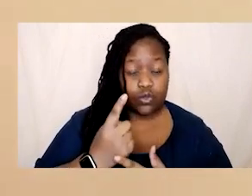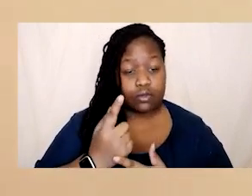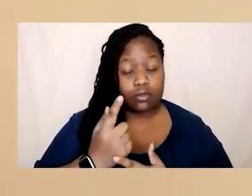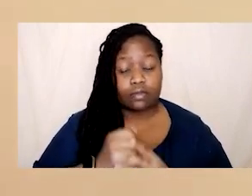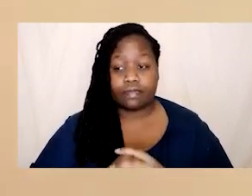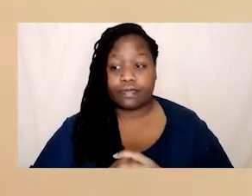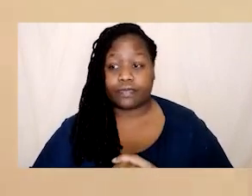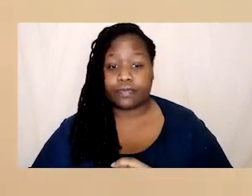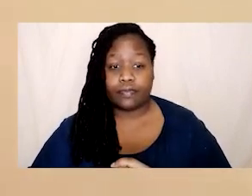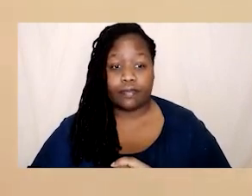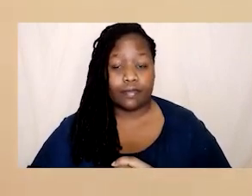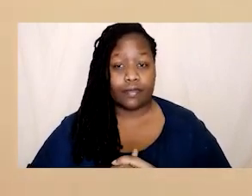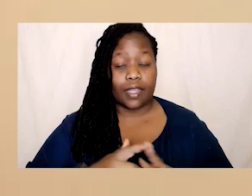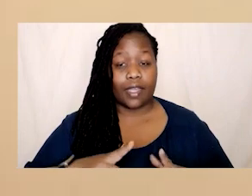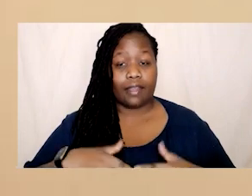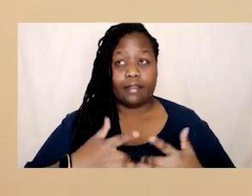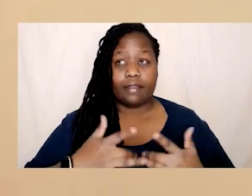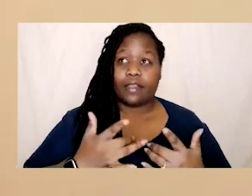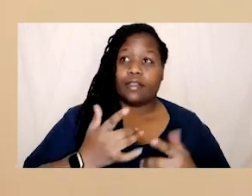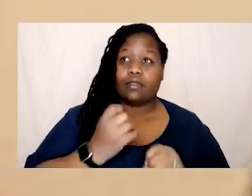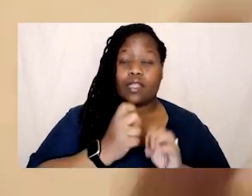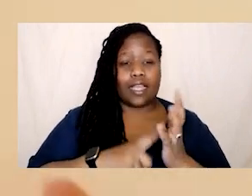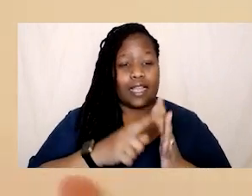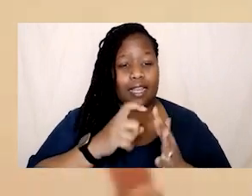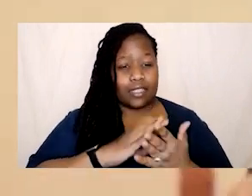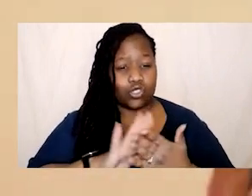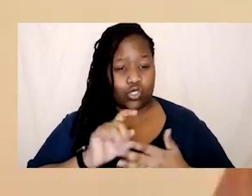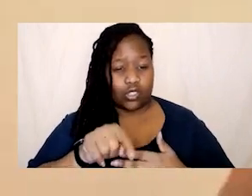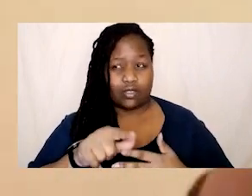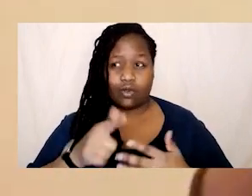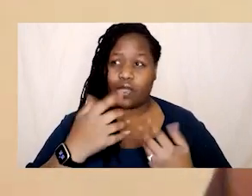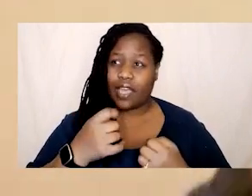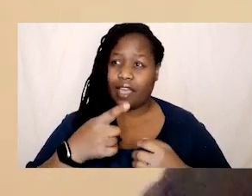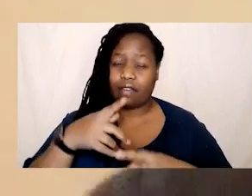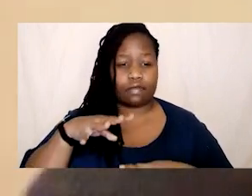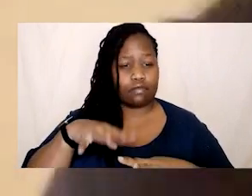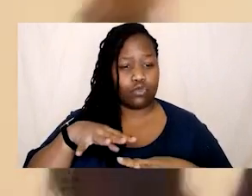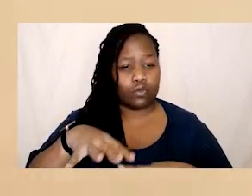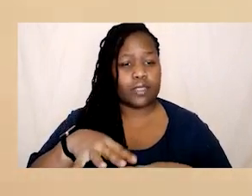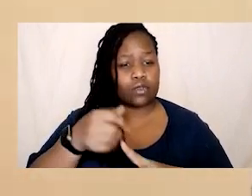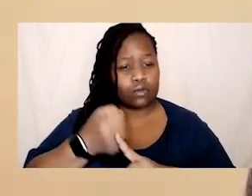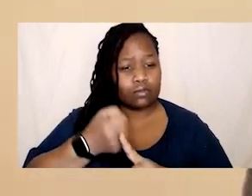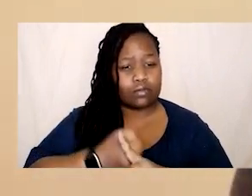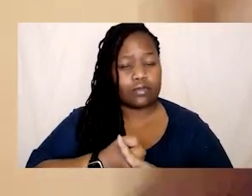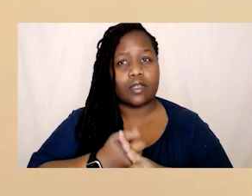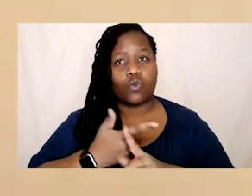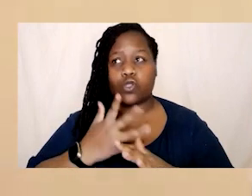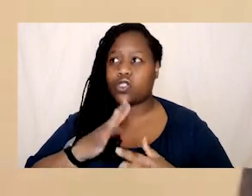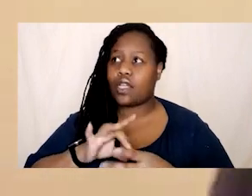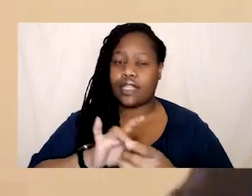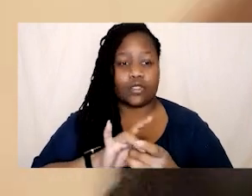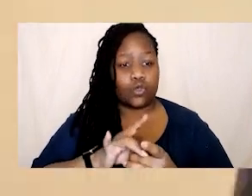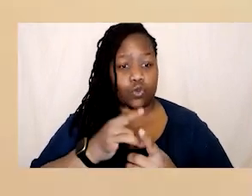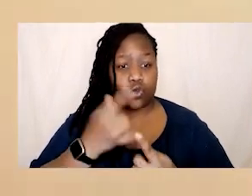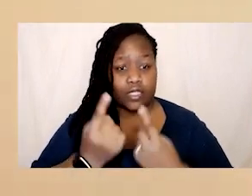it's I think it's in glitch in the way that you've got certain movements that are centered around an individual